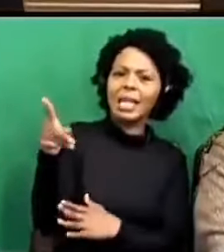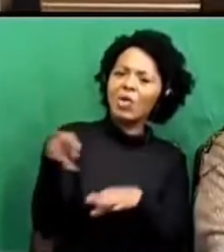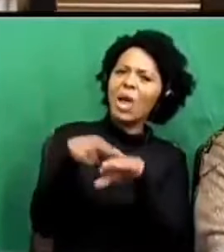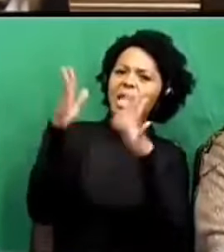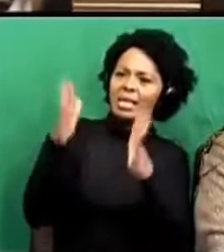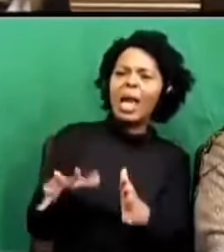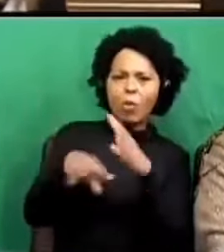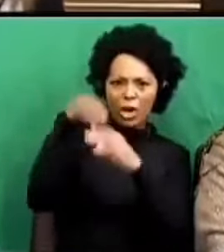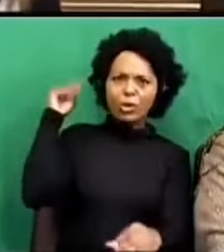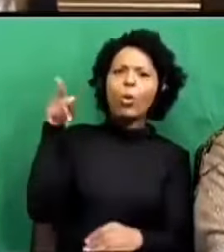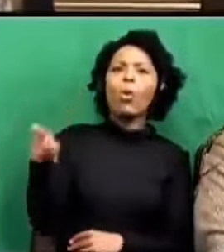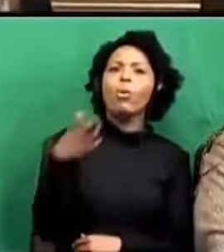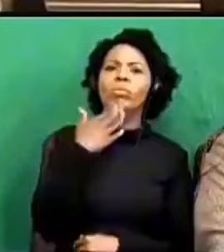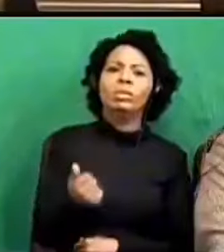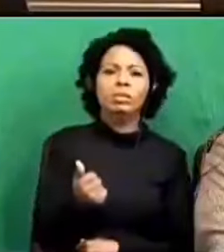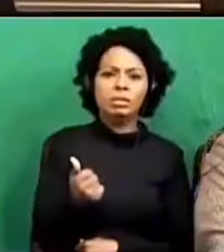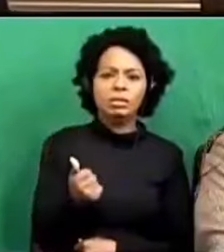Yeah.